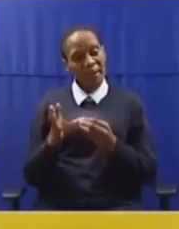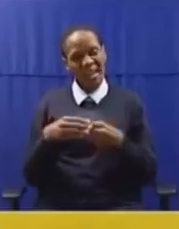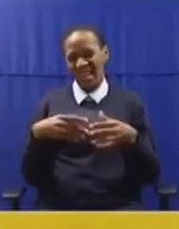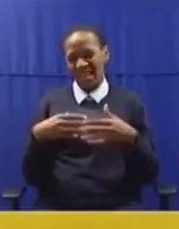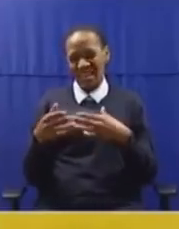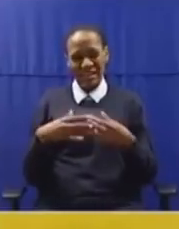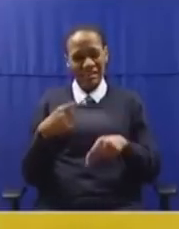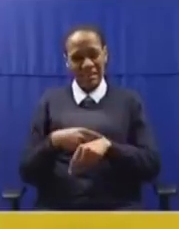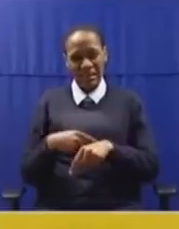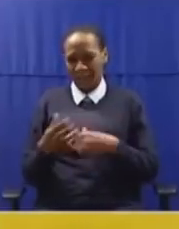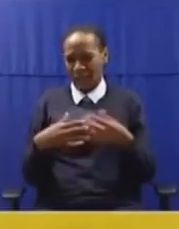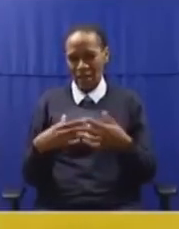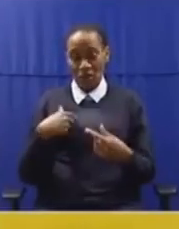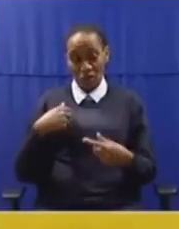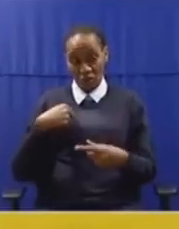anytime.